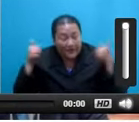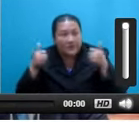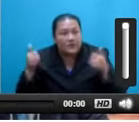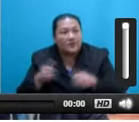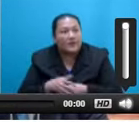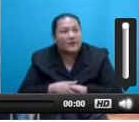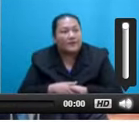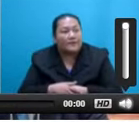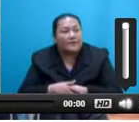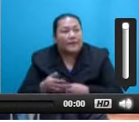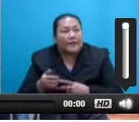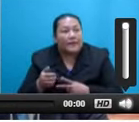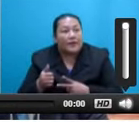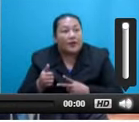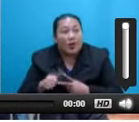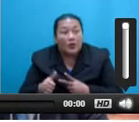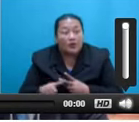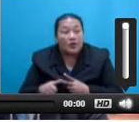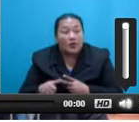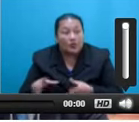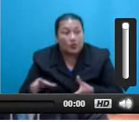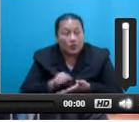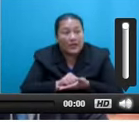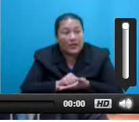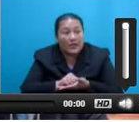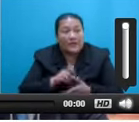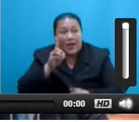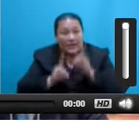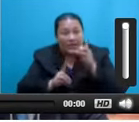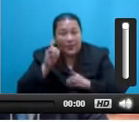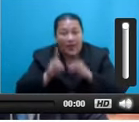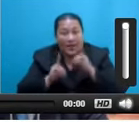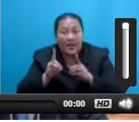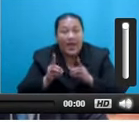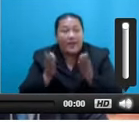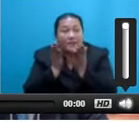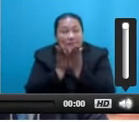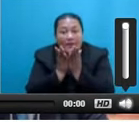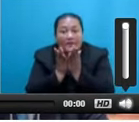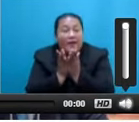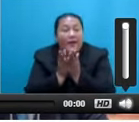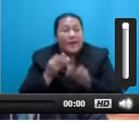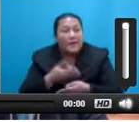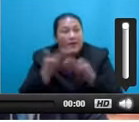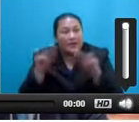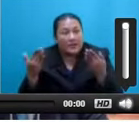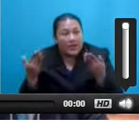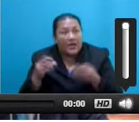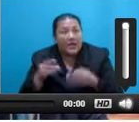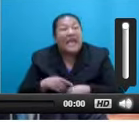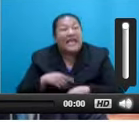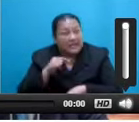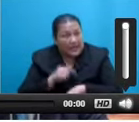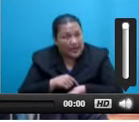for having retained Diwali and Prophet Muhammad Burdi as public holidays in Fiji. It is time that the Ministry of Turkey